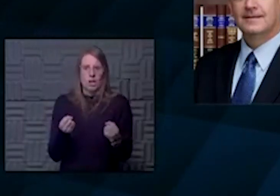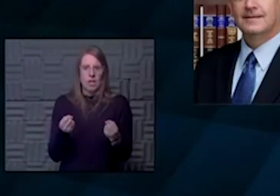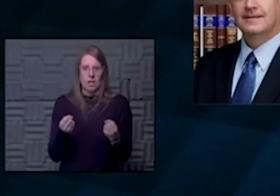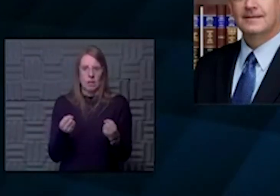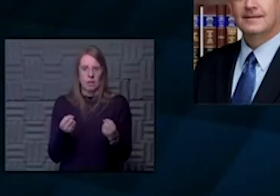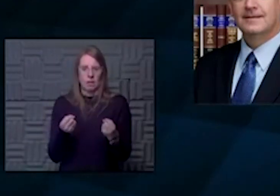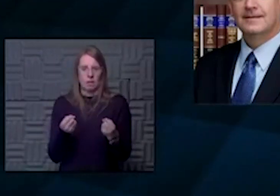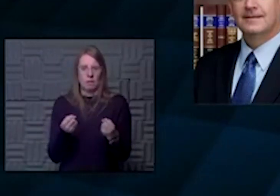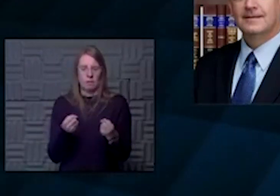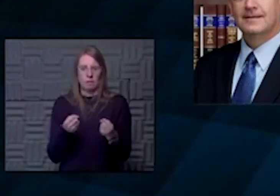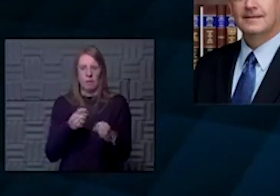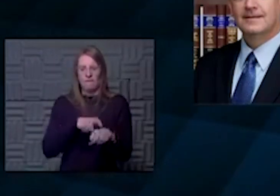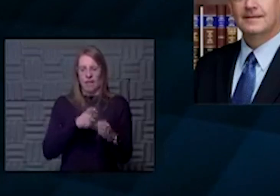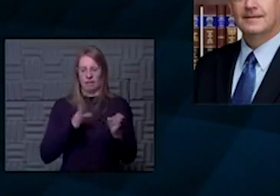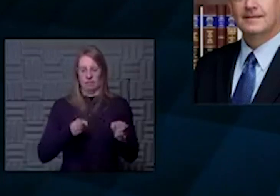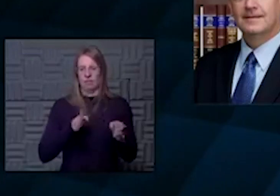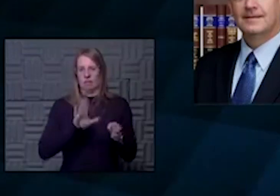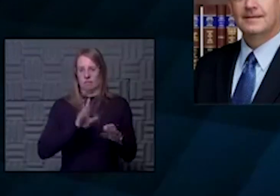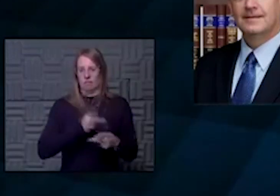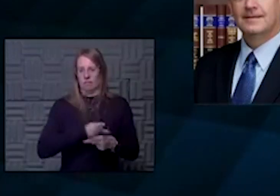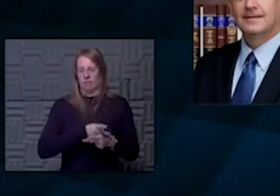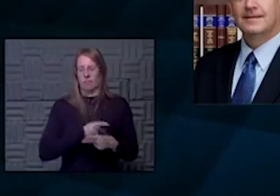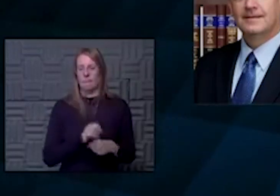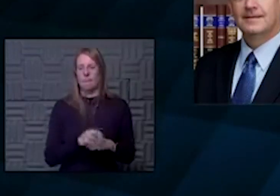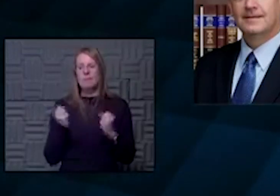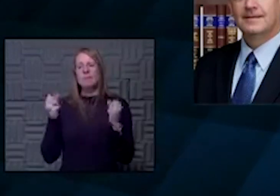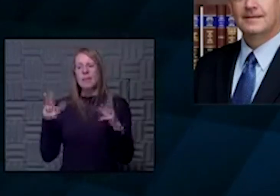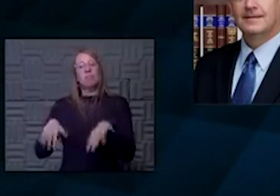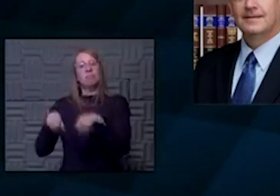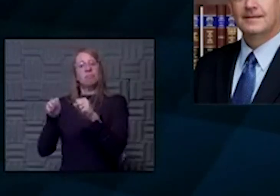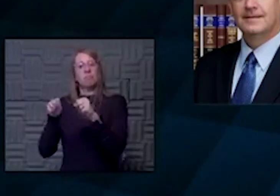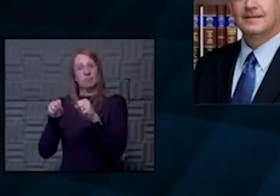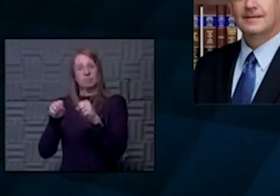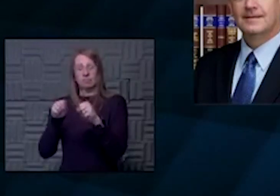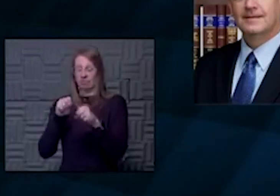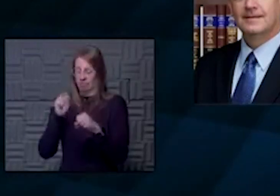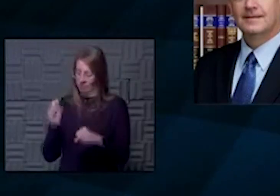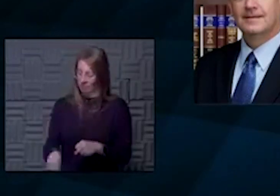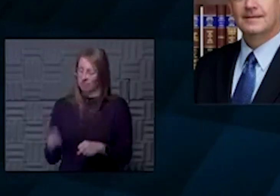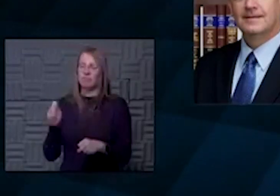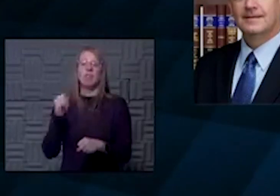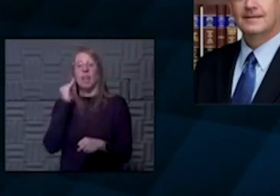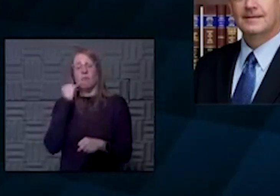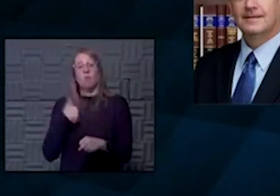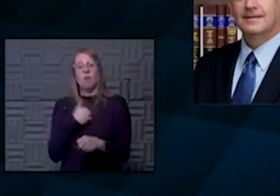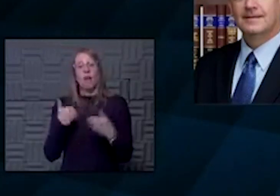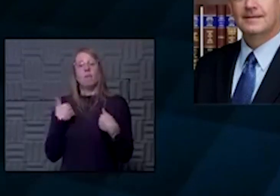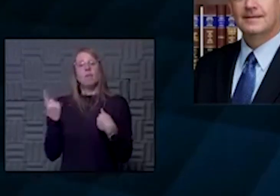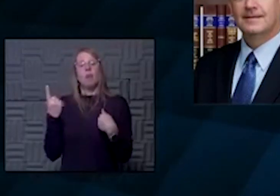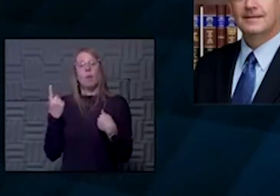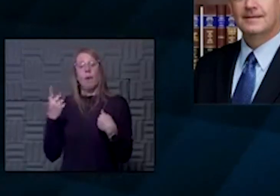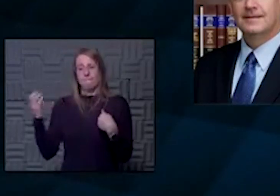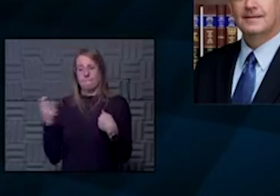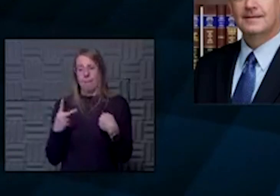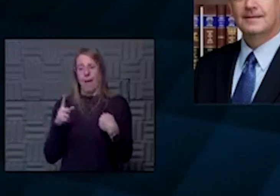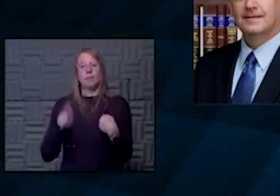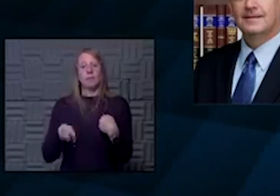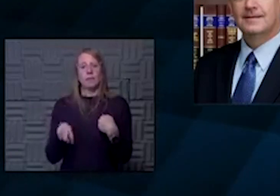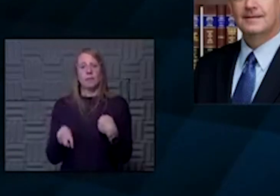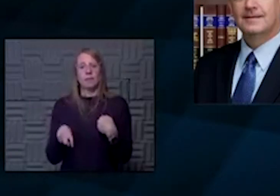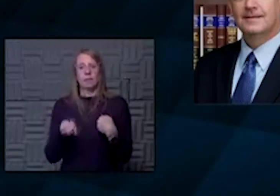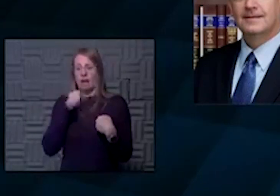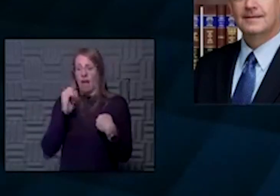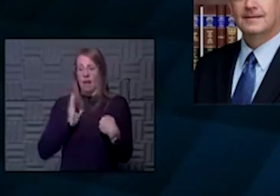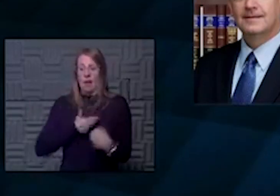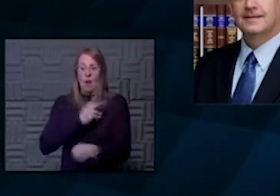type care. And many of them have stepped up and said, you know, absolutely. If we've got somebody that needs to come back and it's not our